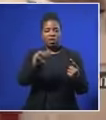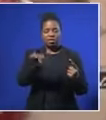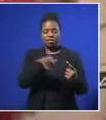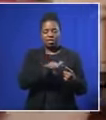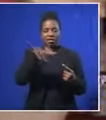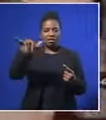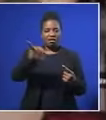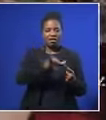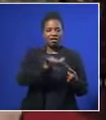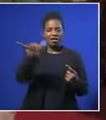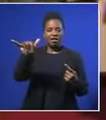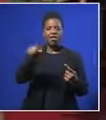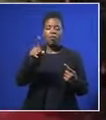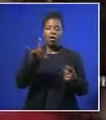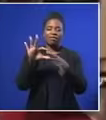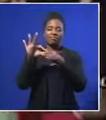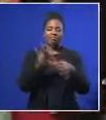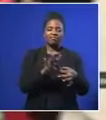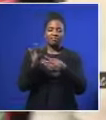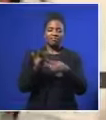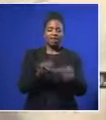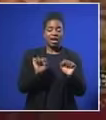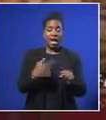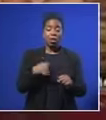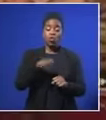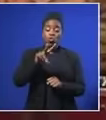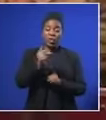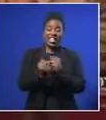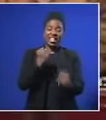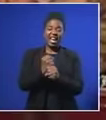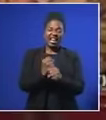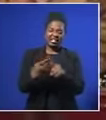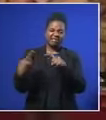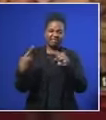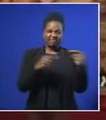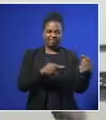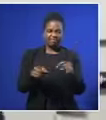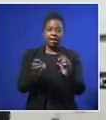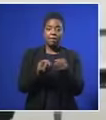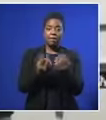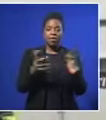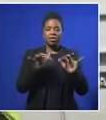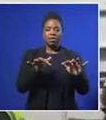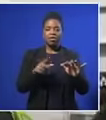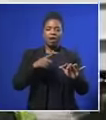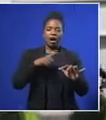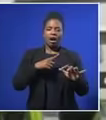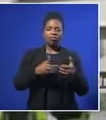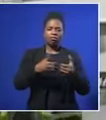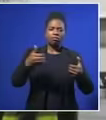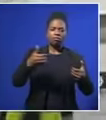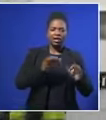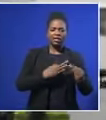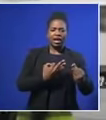were recently reconciled following a two-decade feud. Most of the passengers were people separated from their loved